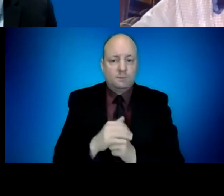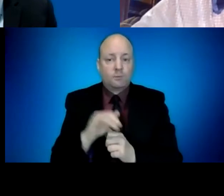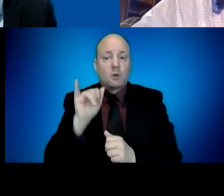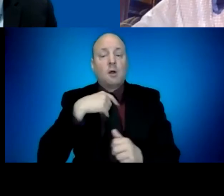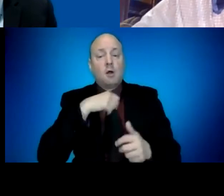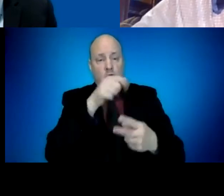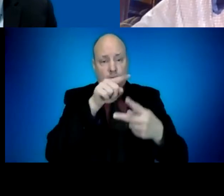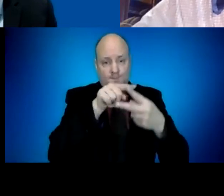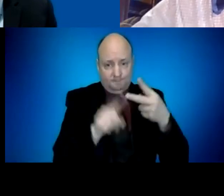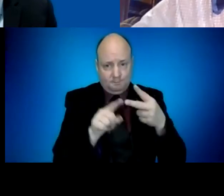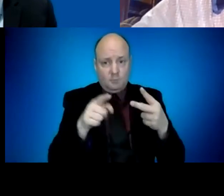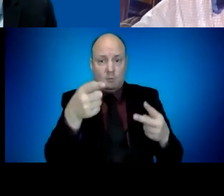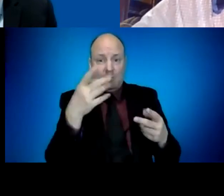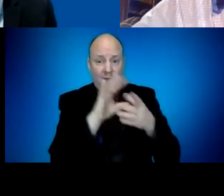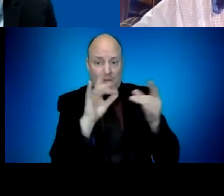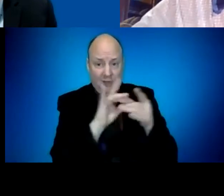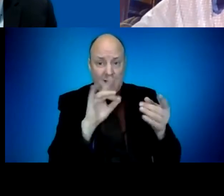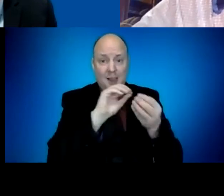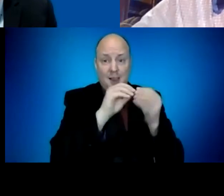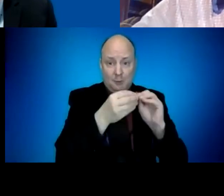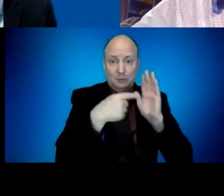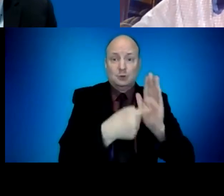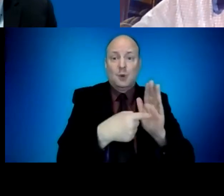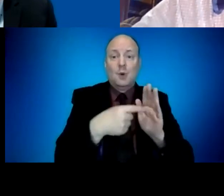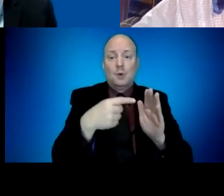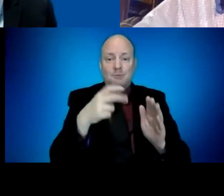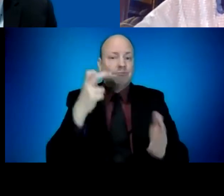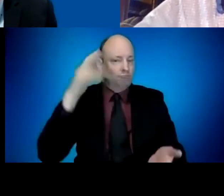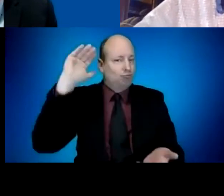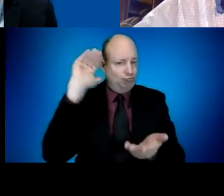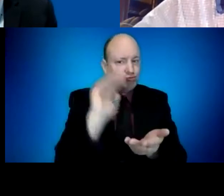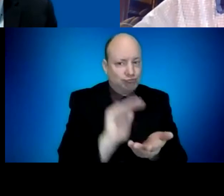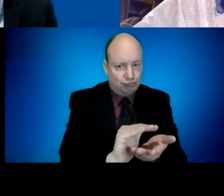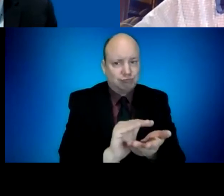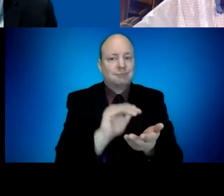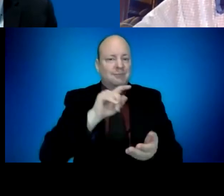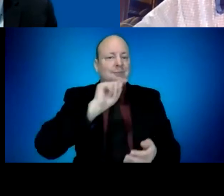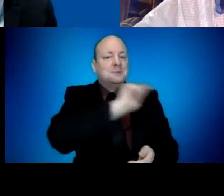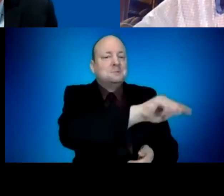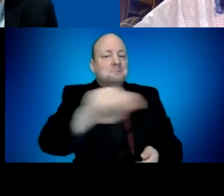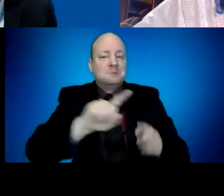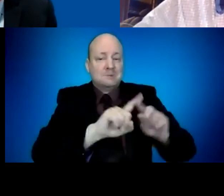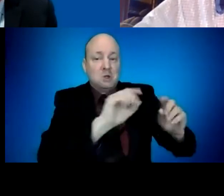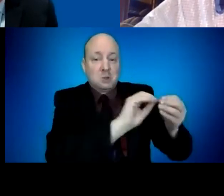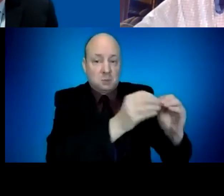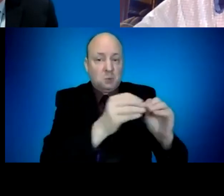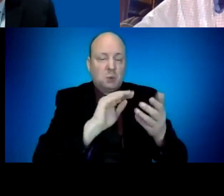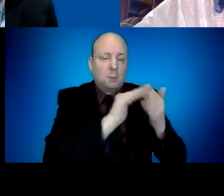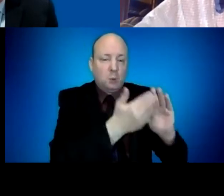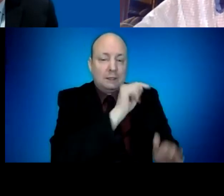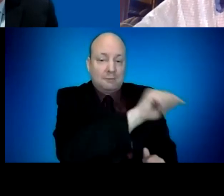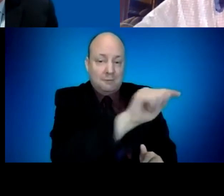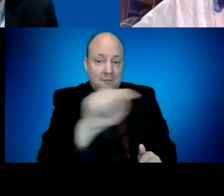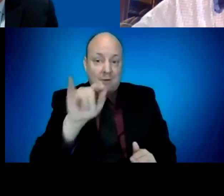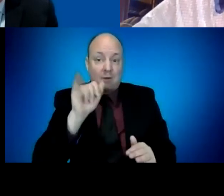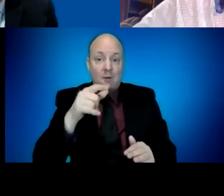skewed, right, because of the priority groups. So essentially, the data is somewhat skewed and can be skewed, and